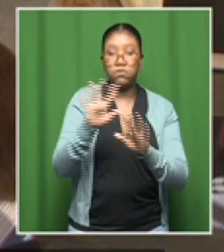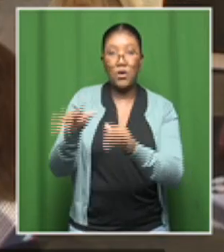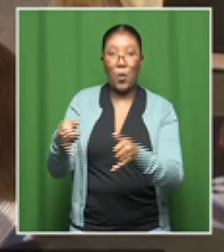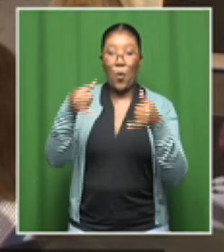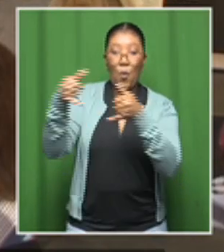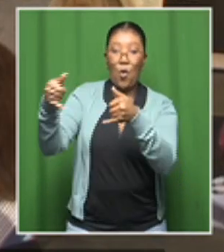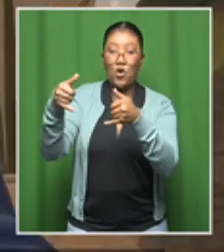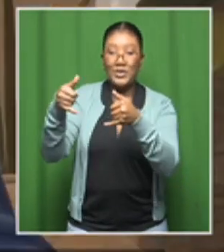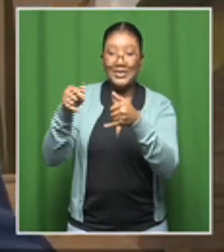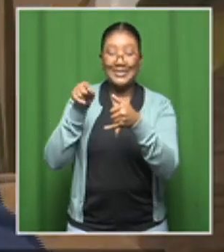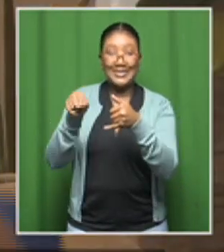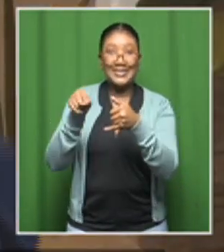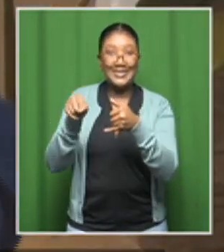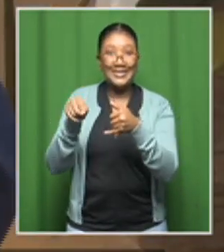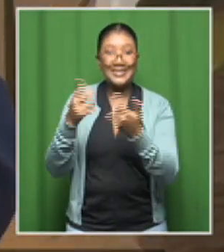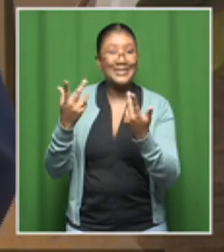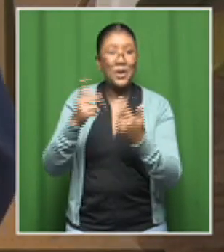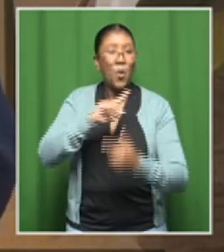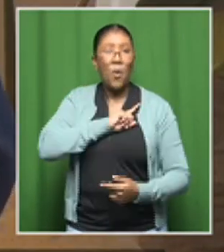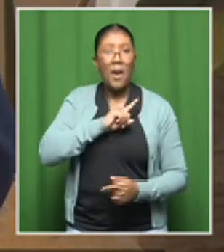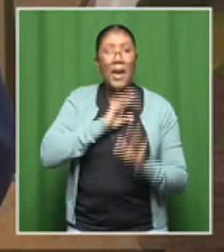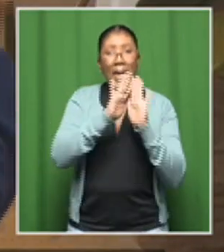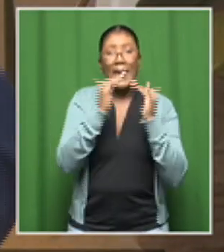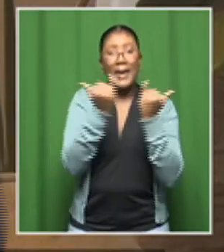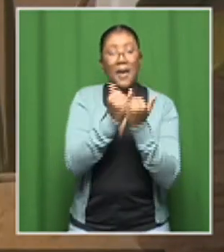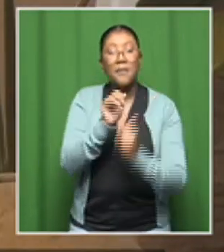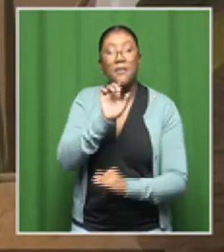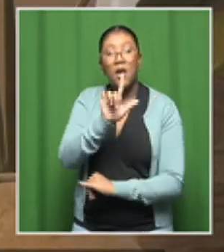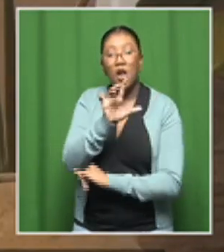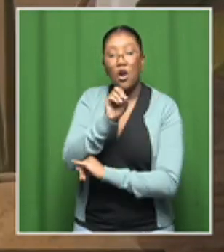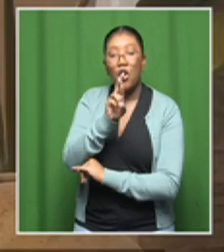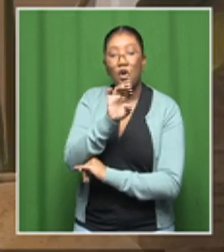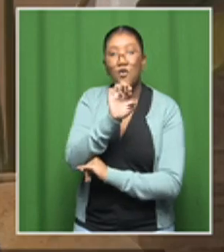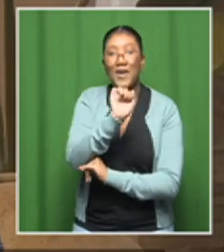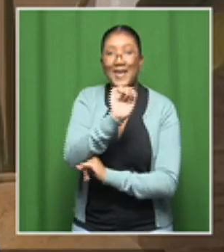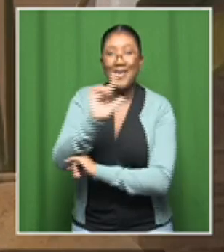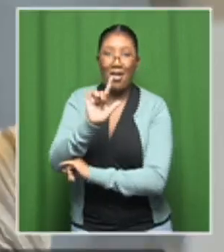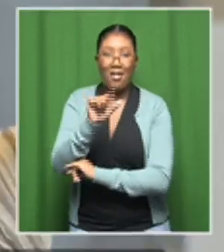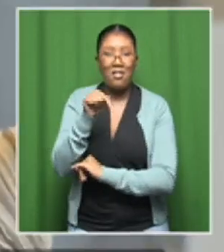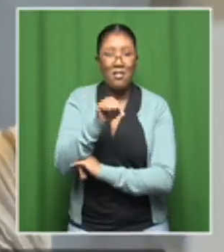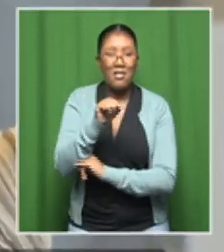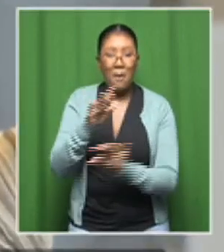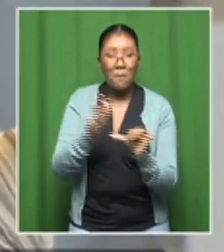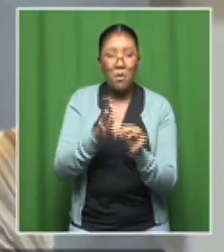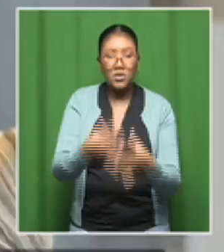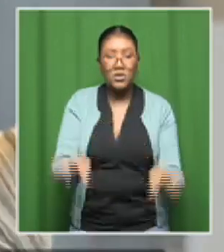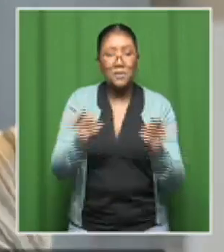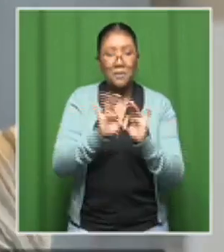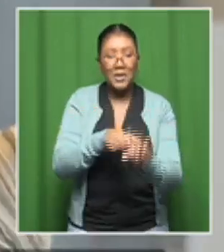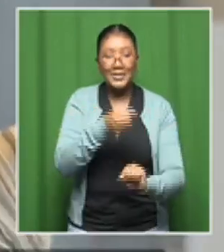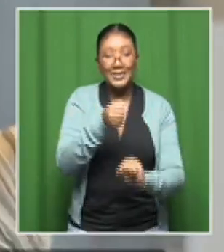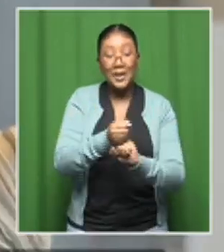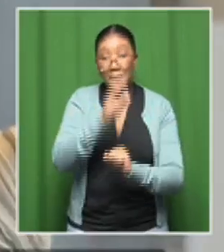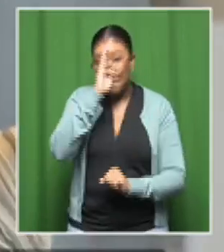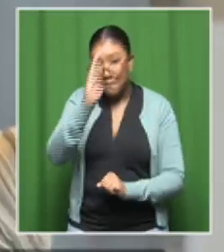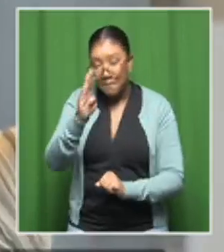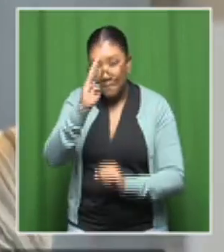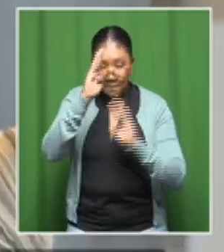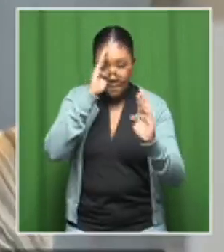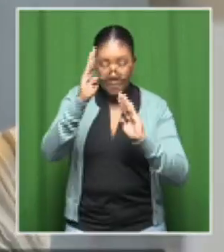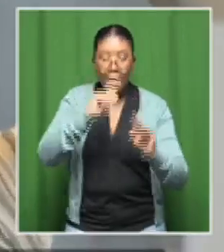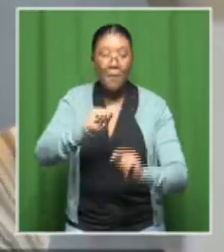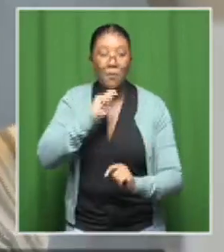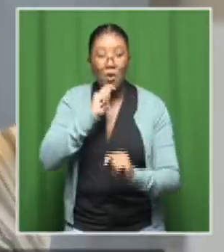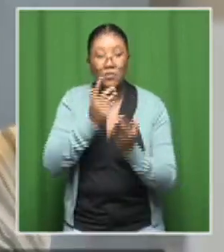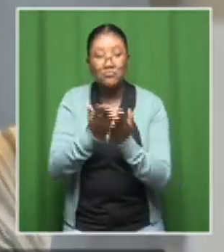the department does. Why does L'Oreal see the need to do that? Thank you so much, Sakina, and good morning to everybody. I